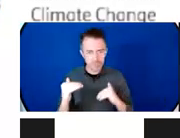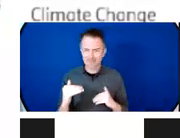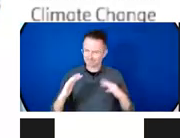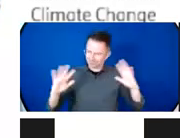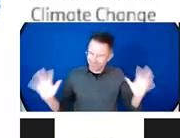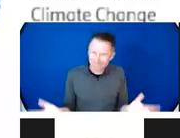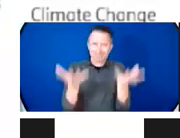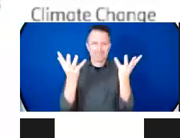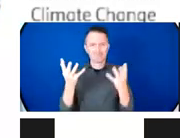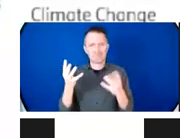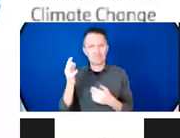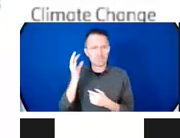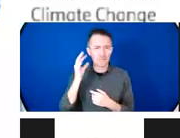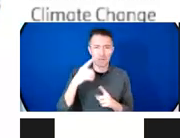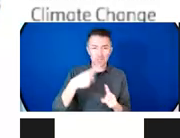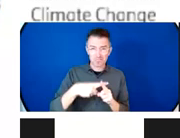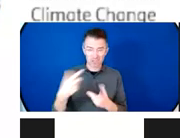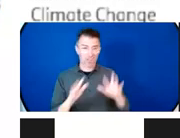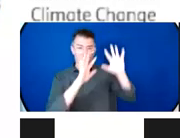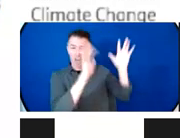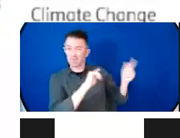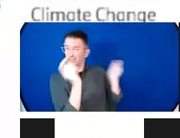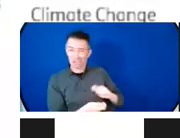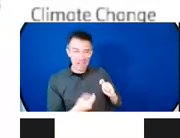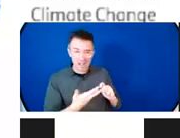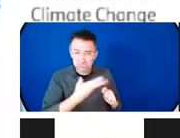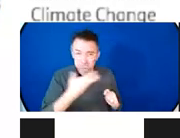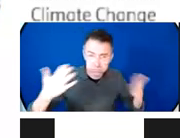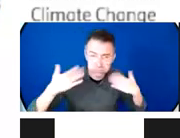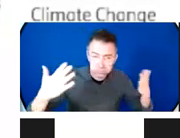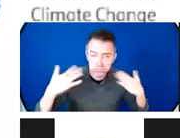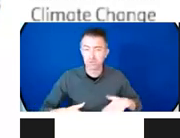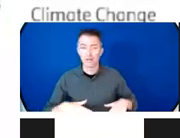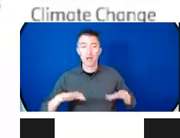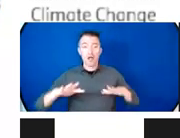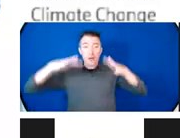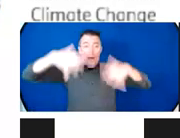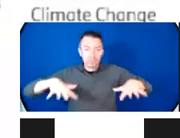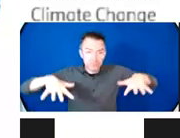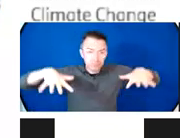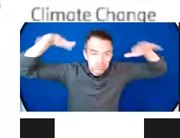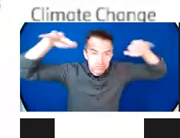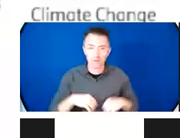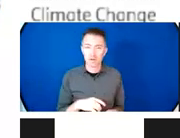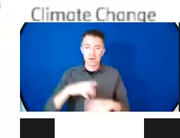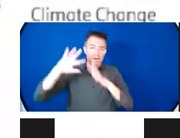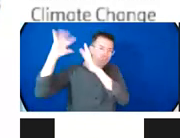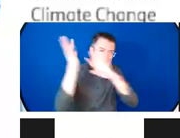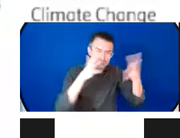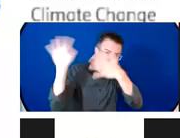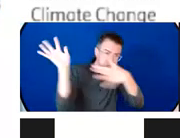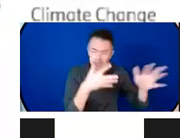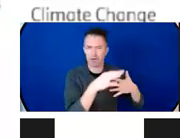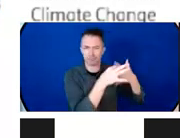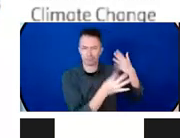They are threatening the health and the lives of mothers and babies. They are disrupting health systems and preventing